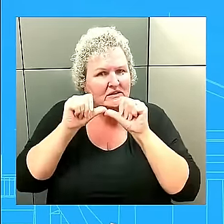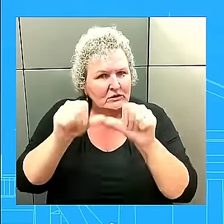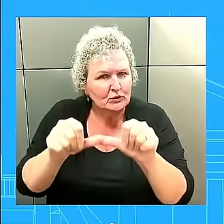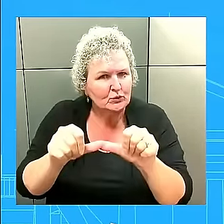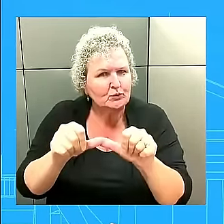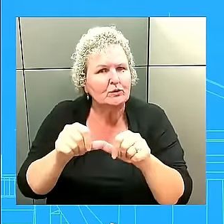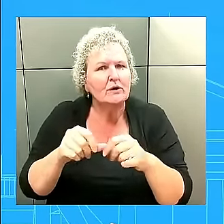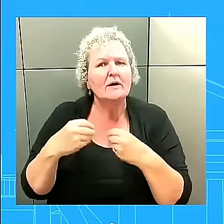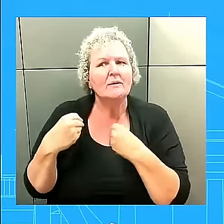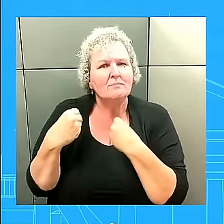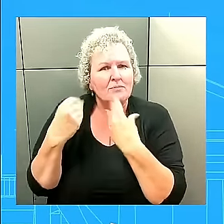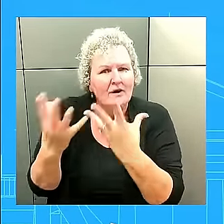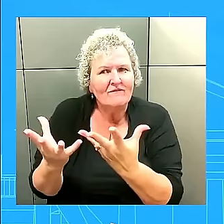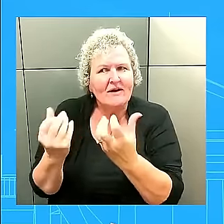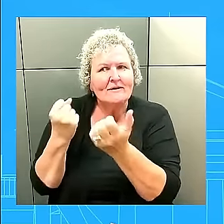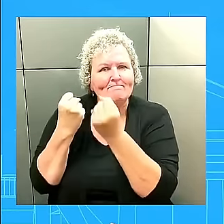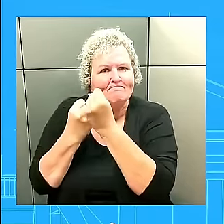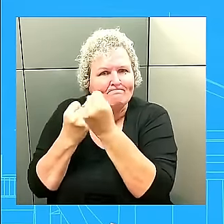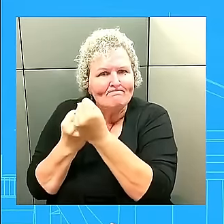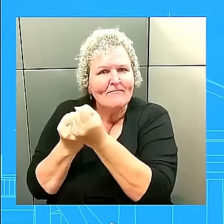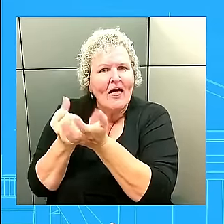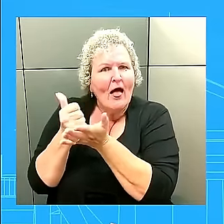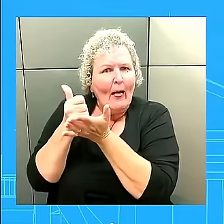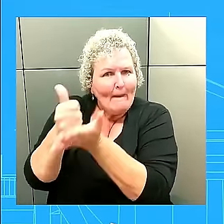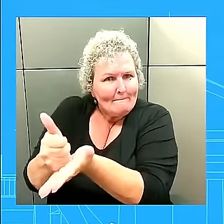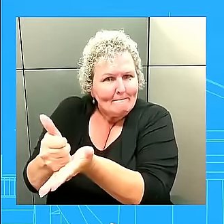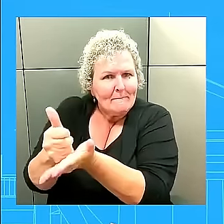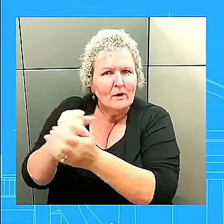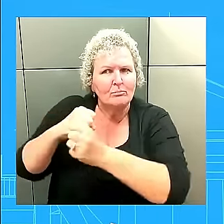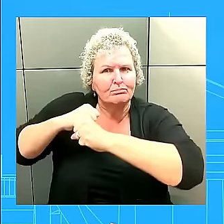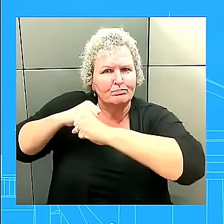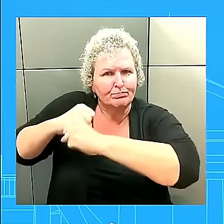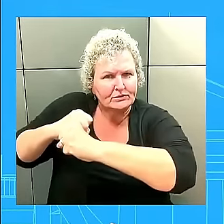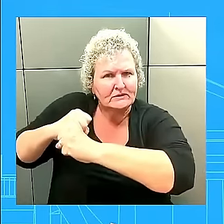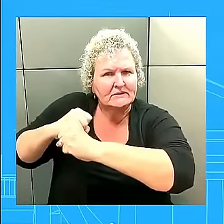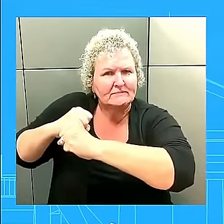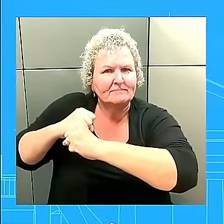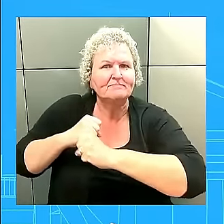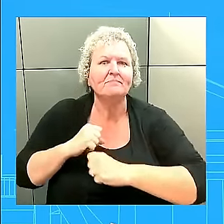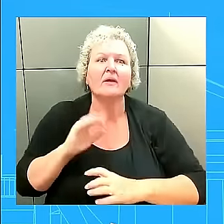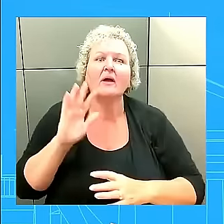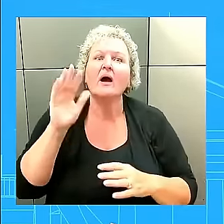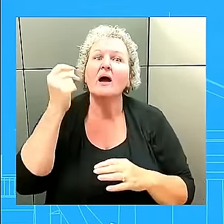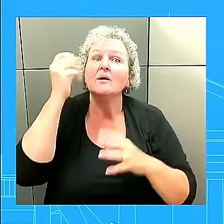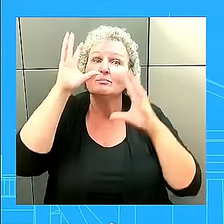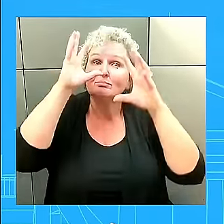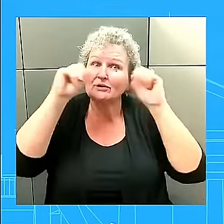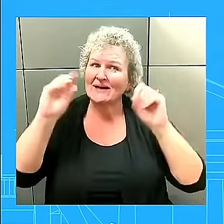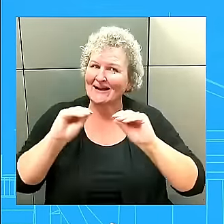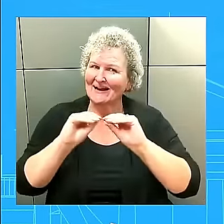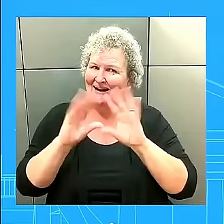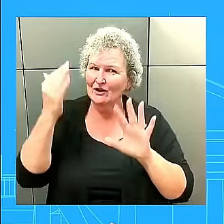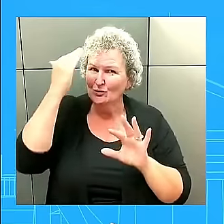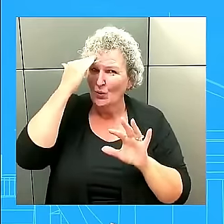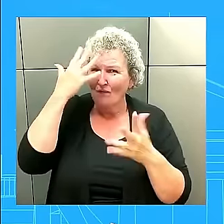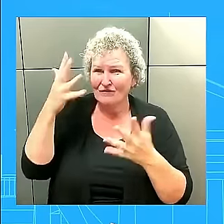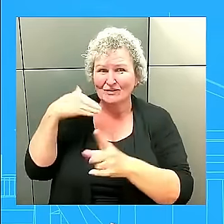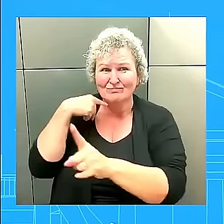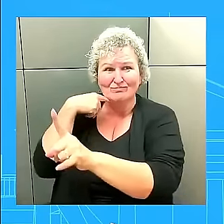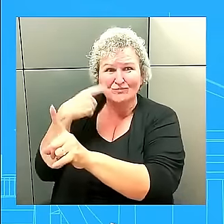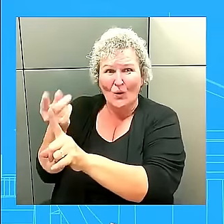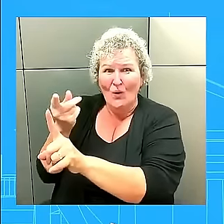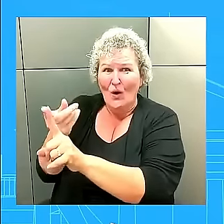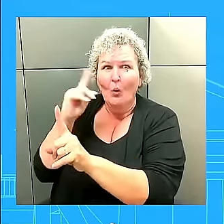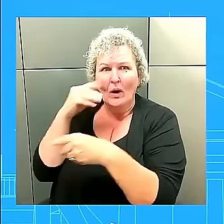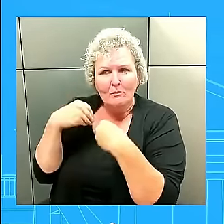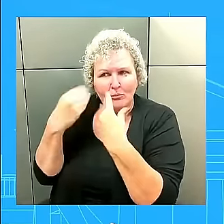topper. And you're going to continue to see, the President has made it clear that we're going to continue to provide security assistance all the way up to